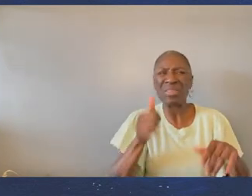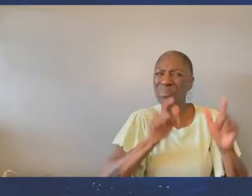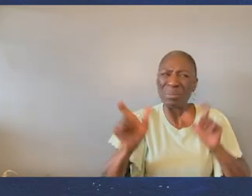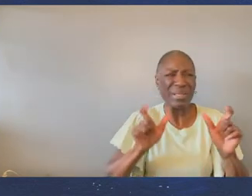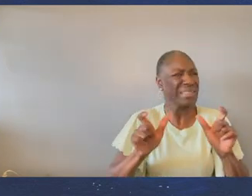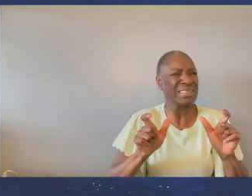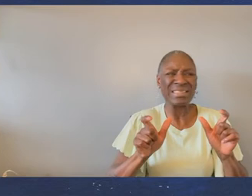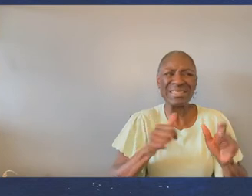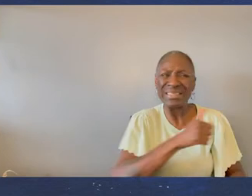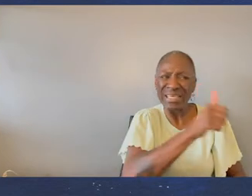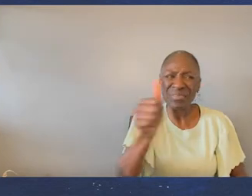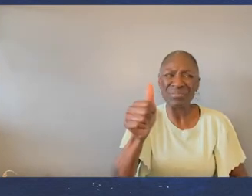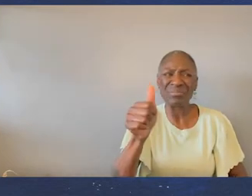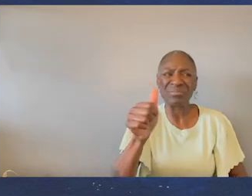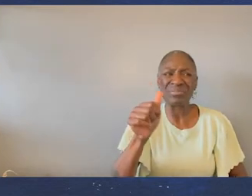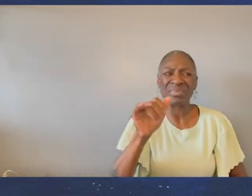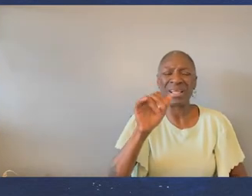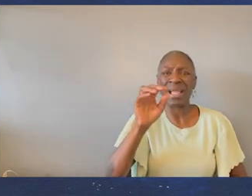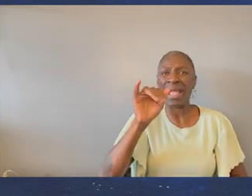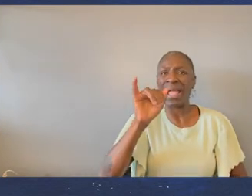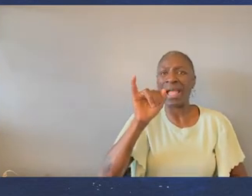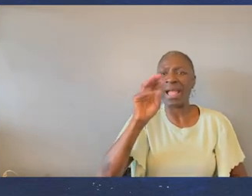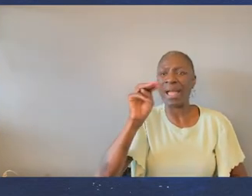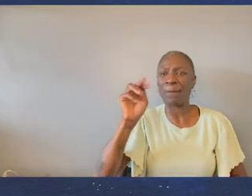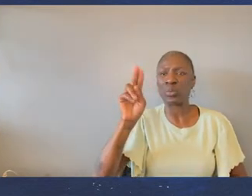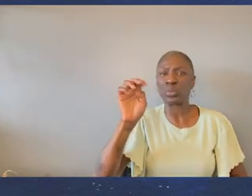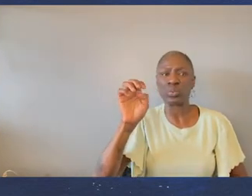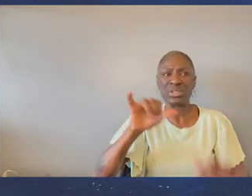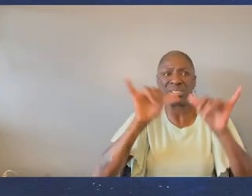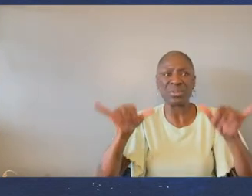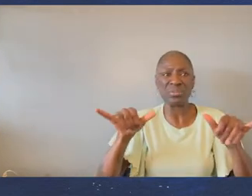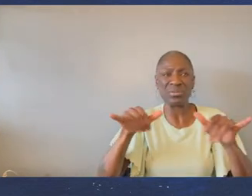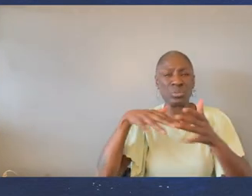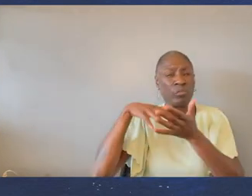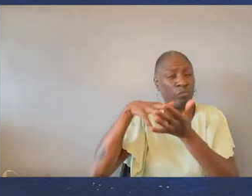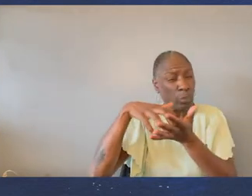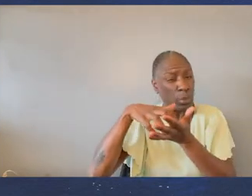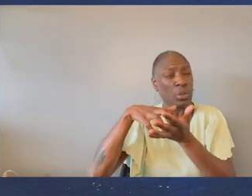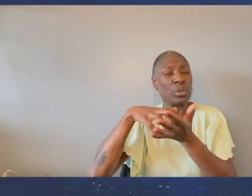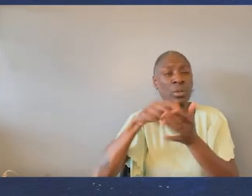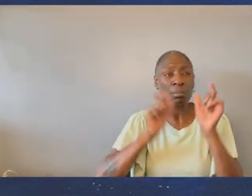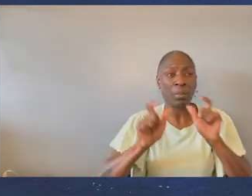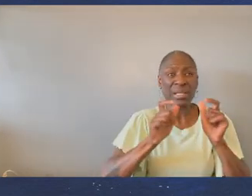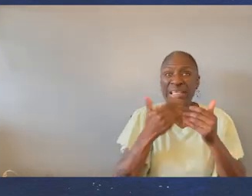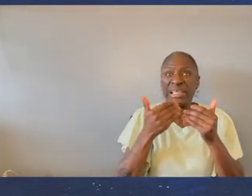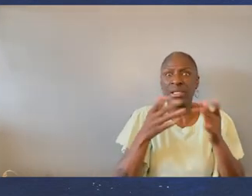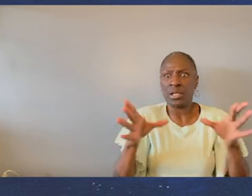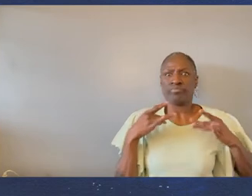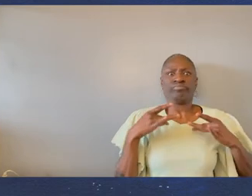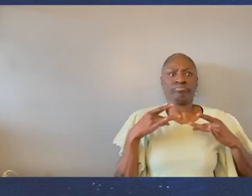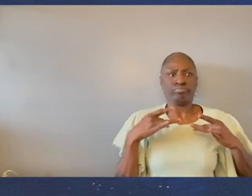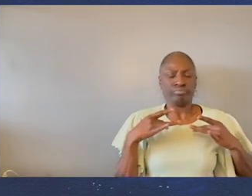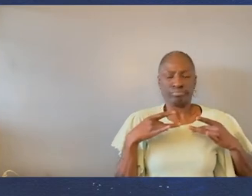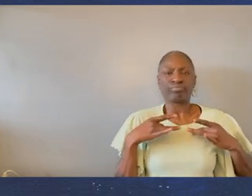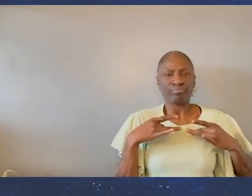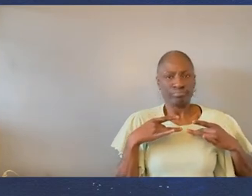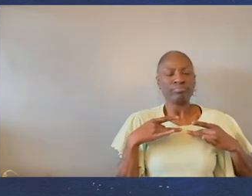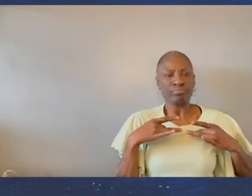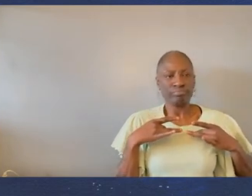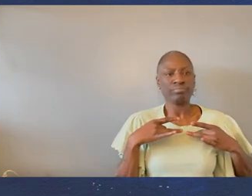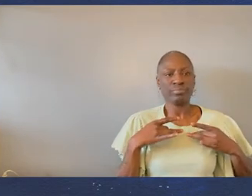you. There are immunocompromising people. There are people who get sick. There are people who have different conditions.